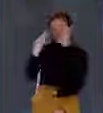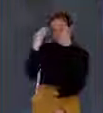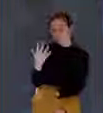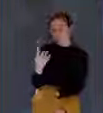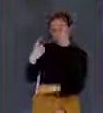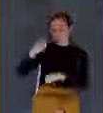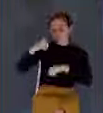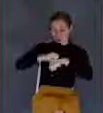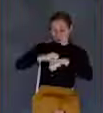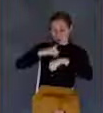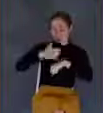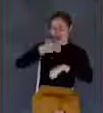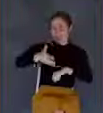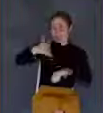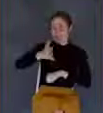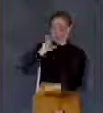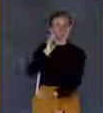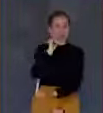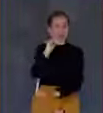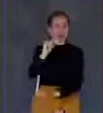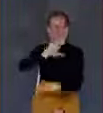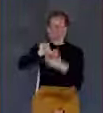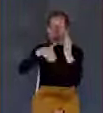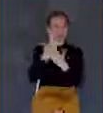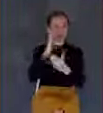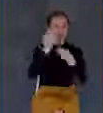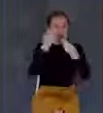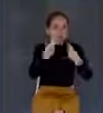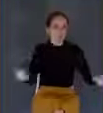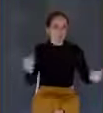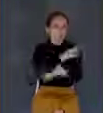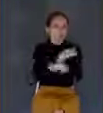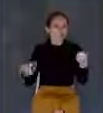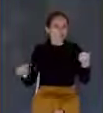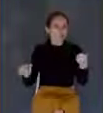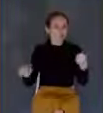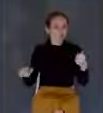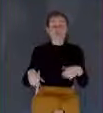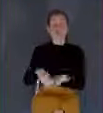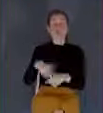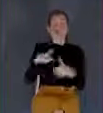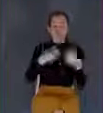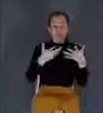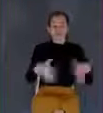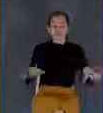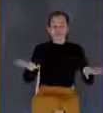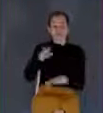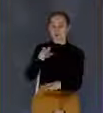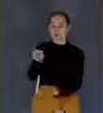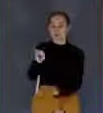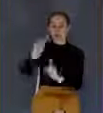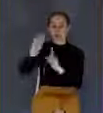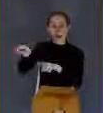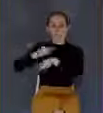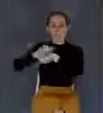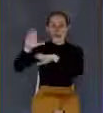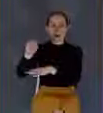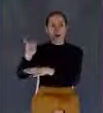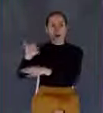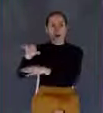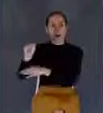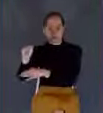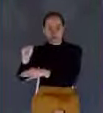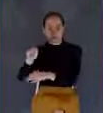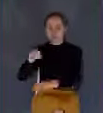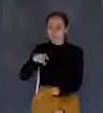will be left upon another. And on the way to the Mount of Olives, as they went out the eastern gate, down through the Valley of Kidron,